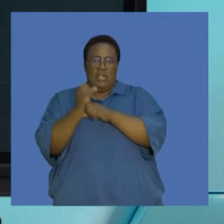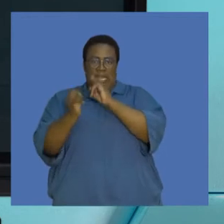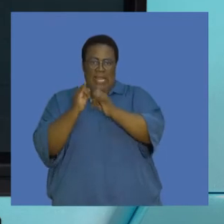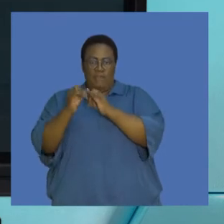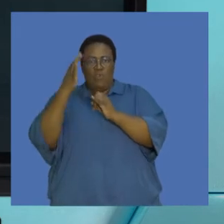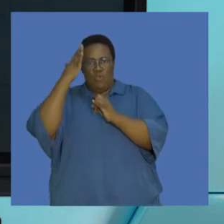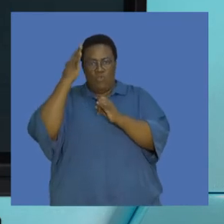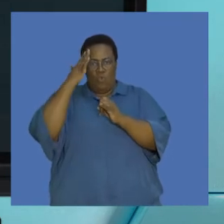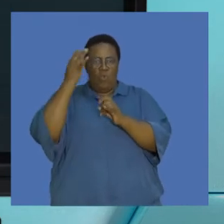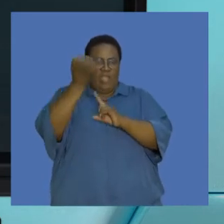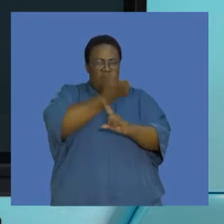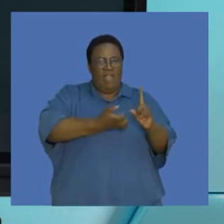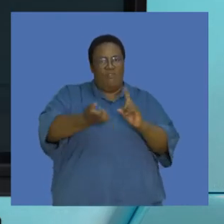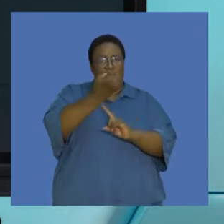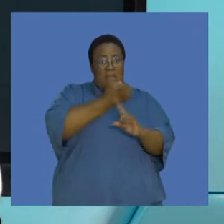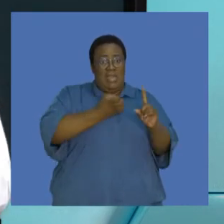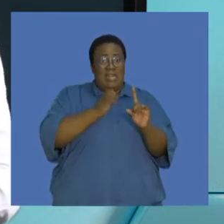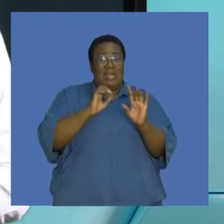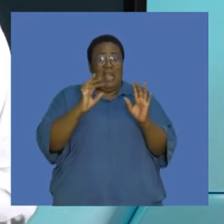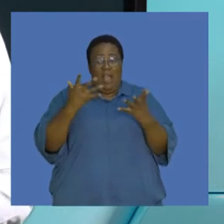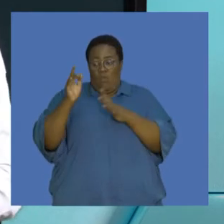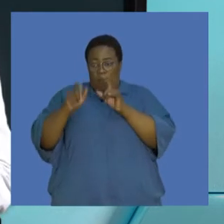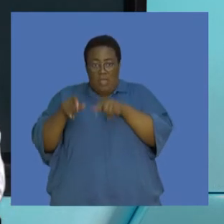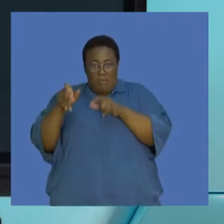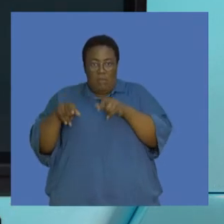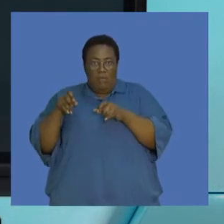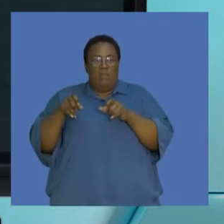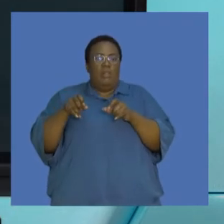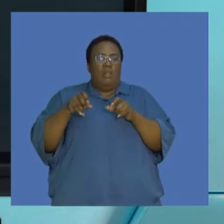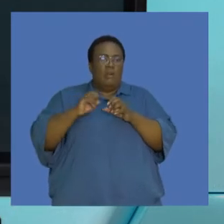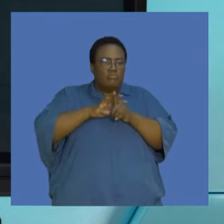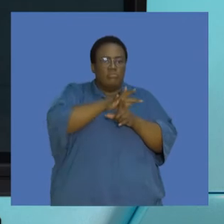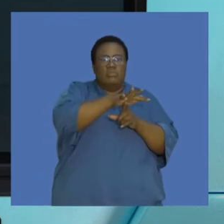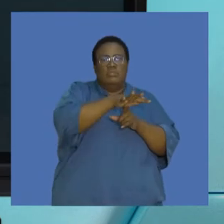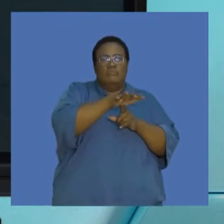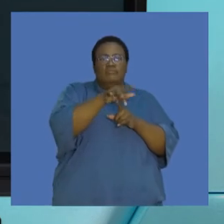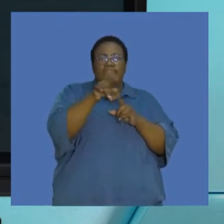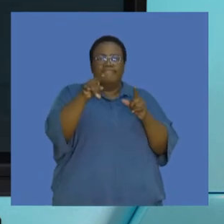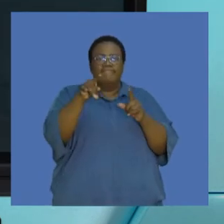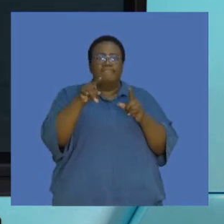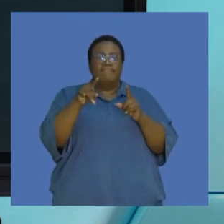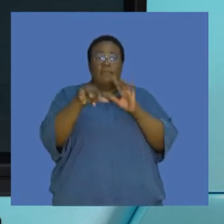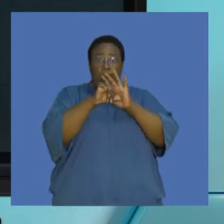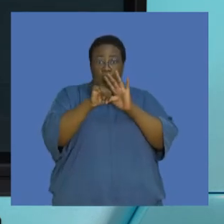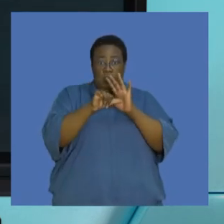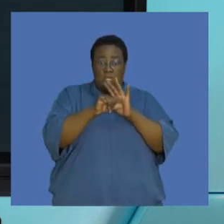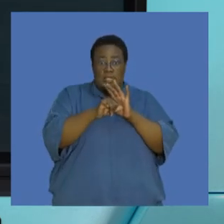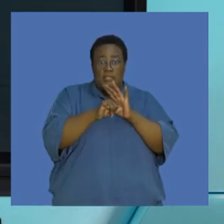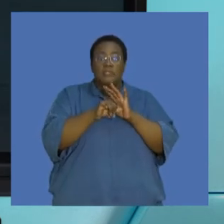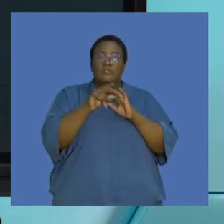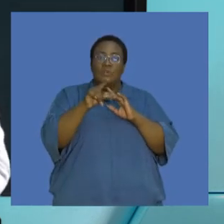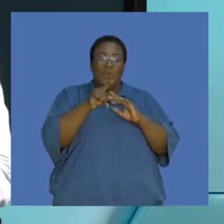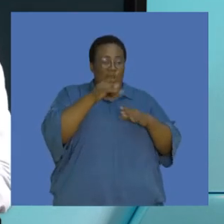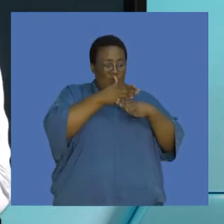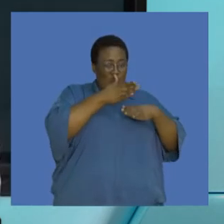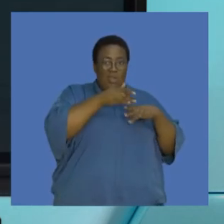and the effect that humans have on it is a significant topic. This is a section that's normally done in grade 11, but we also follow through this